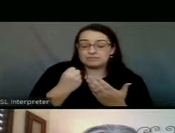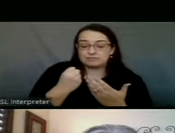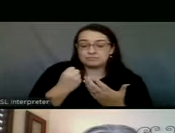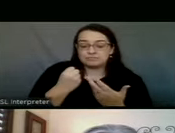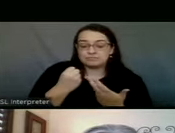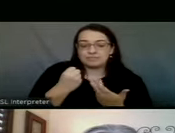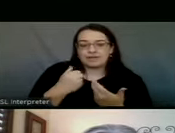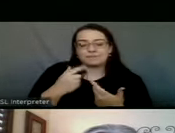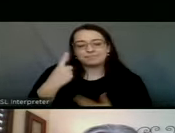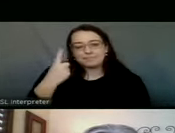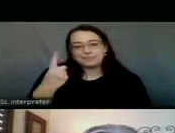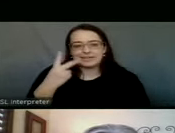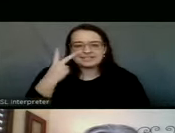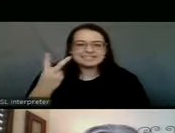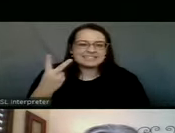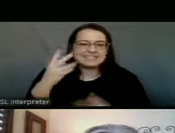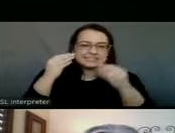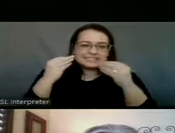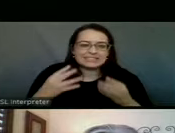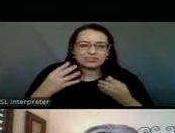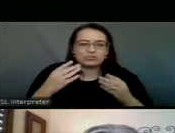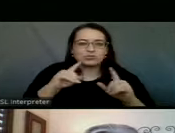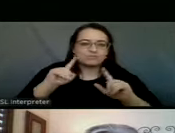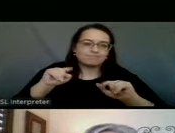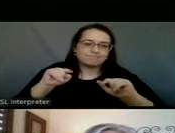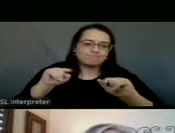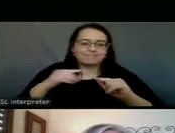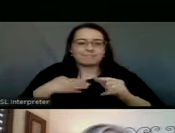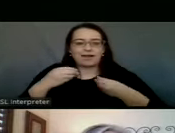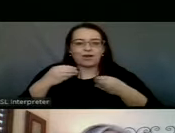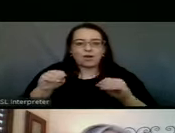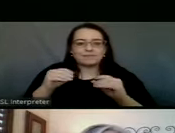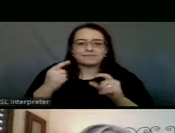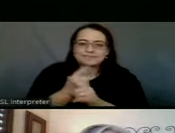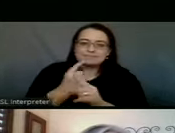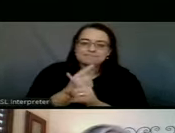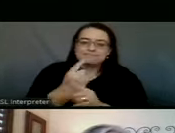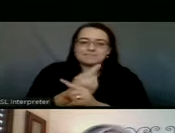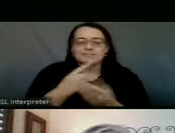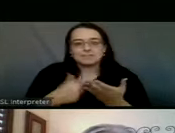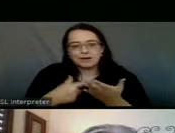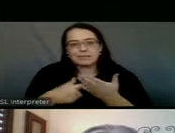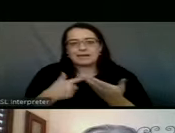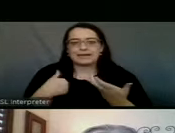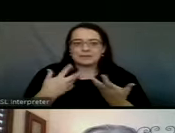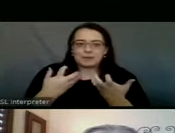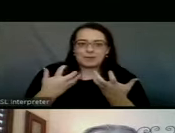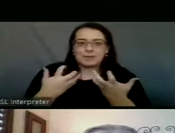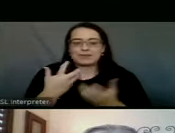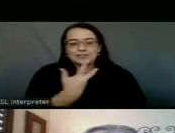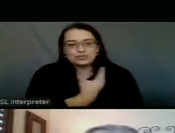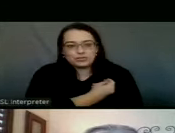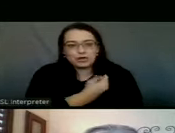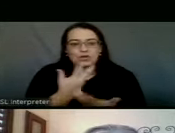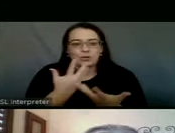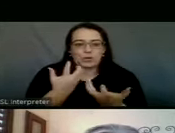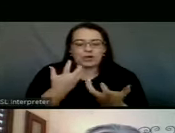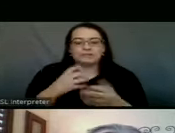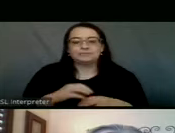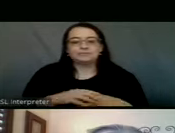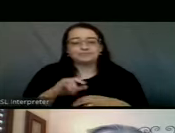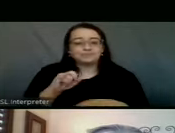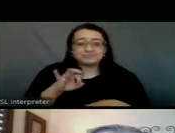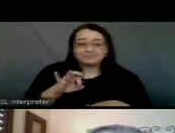that's one, you know, I've, I see, I see teachers coming into my office all the time and talking about it. And I, and I know that if they're not,